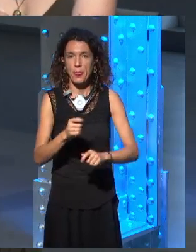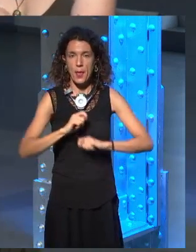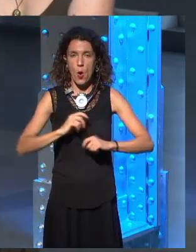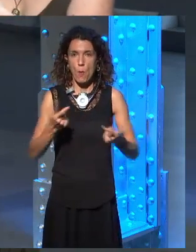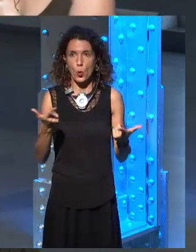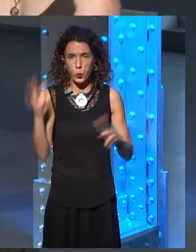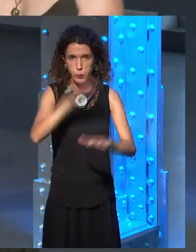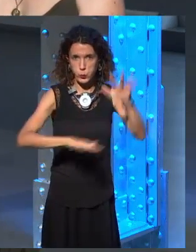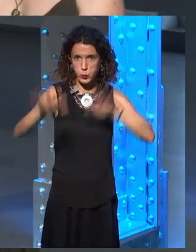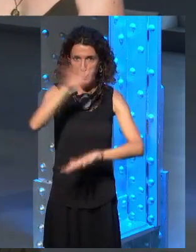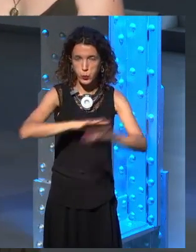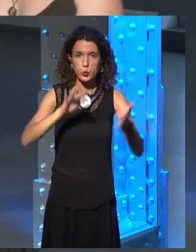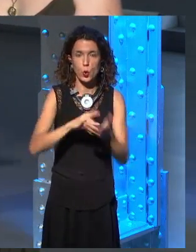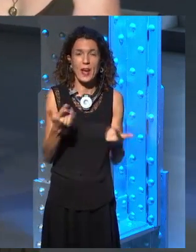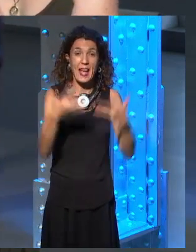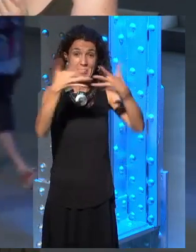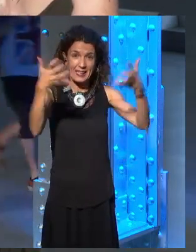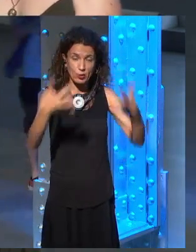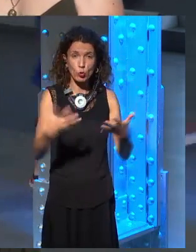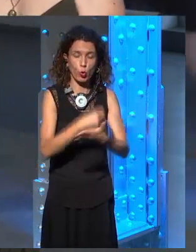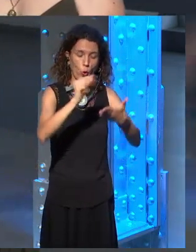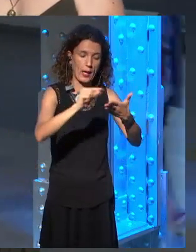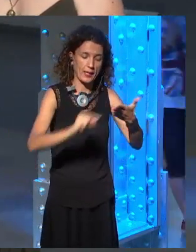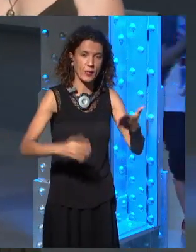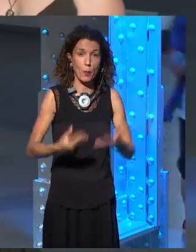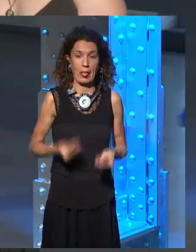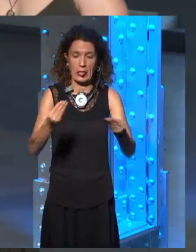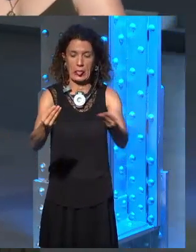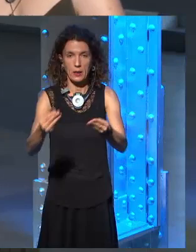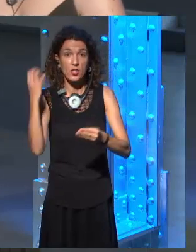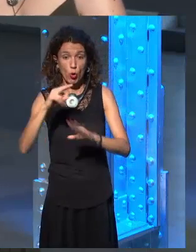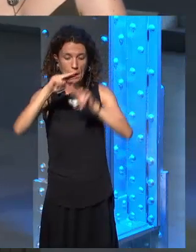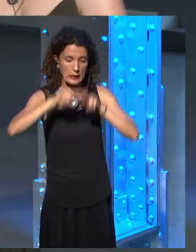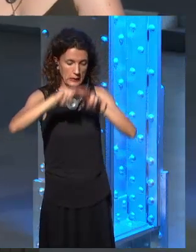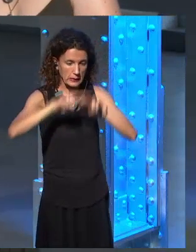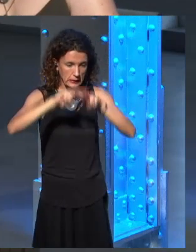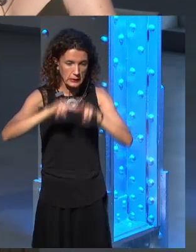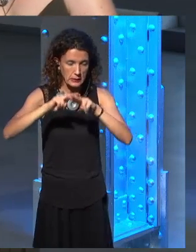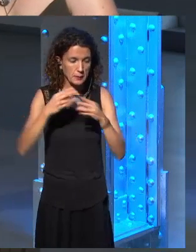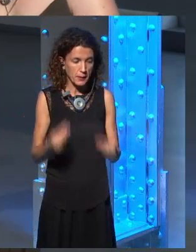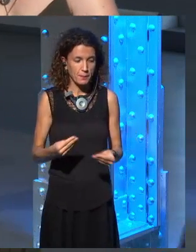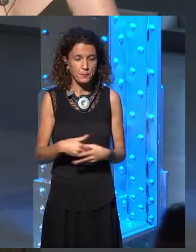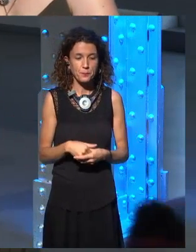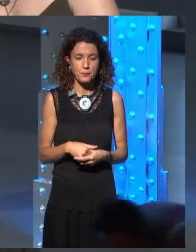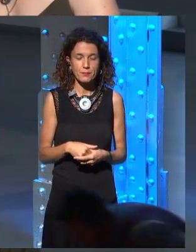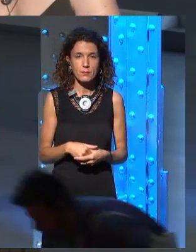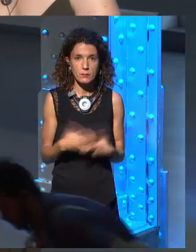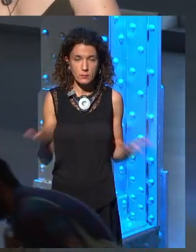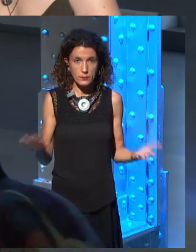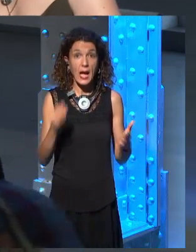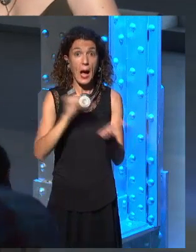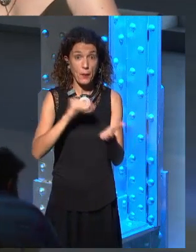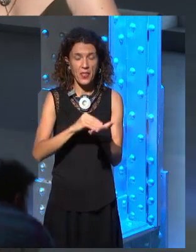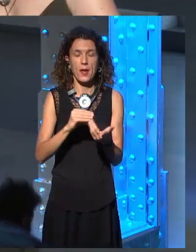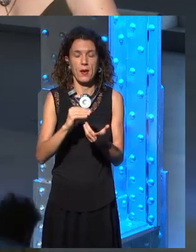material went to him for overview. So when he looked through that section, he actually ended up putting in some of those details that he told